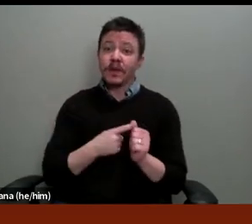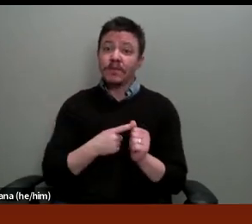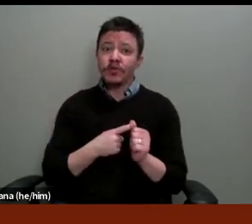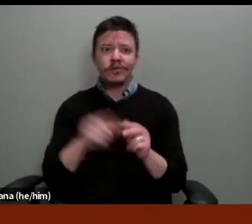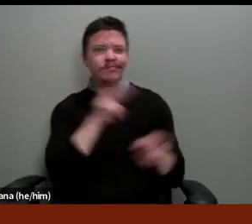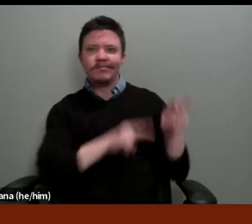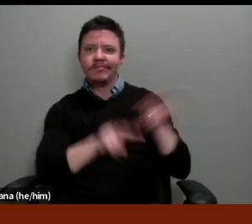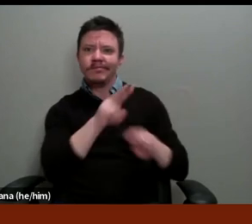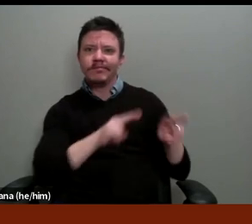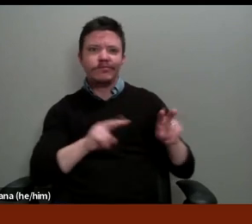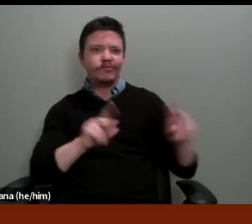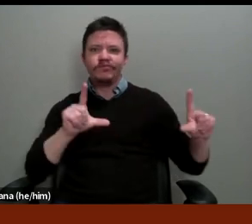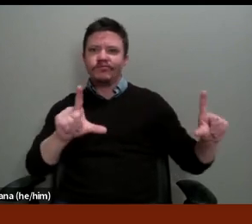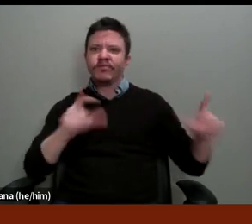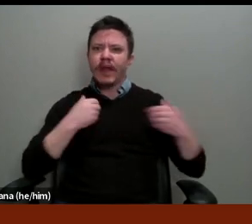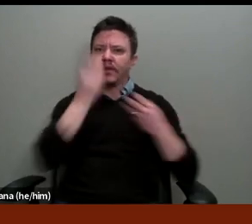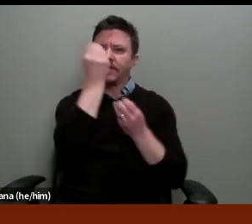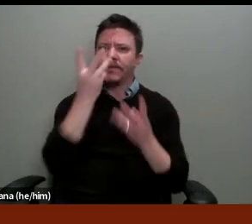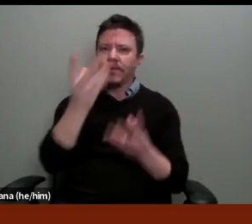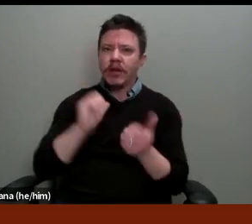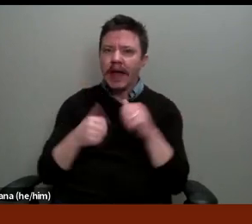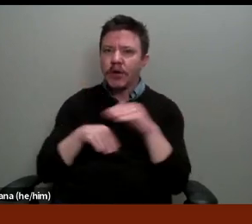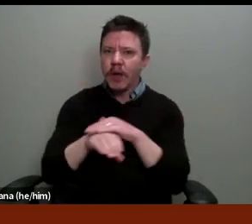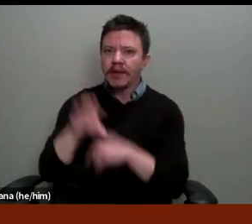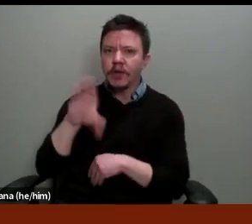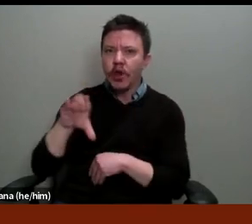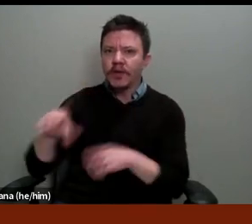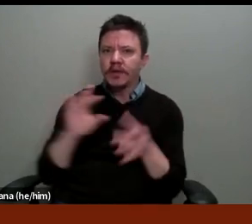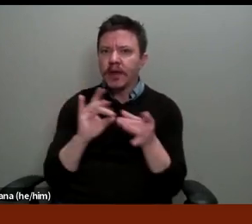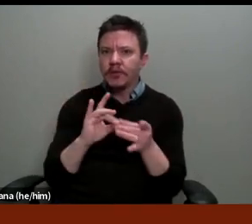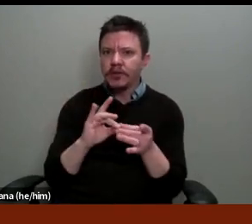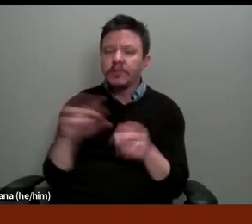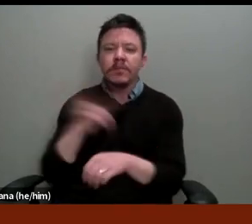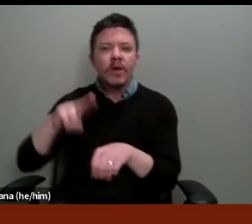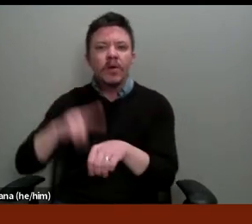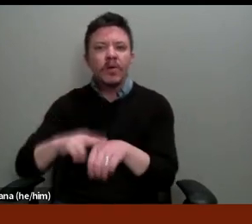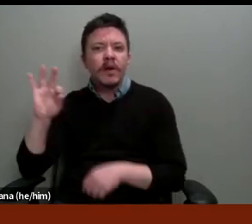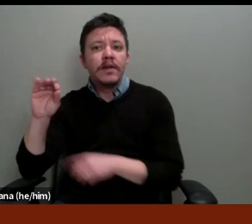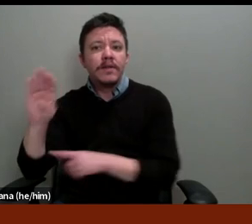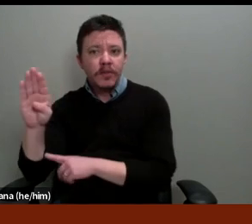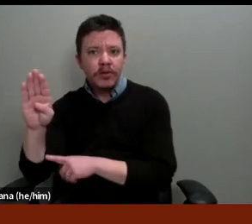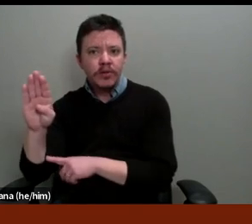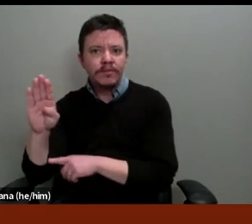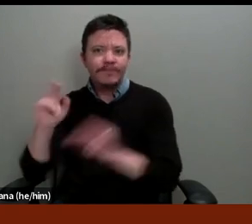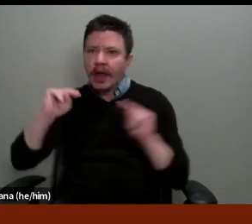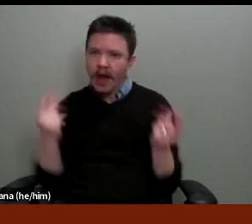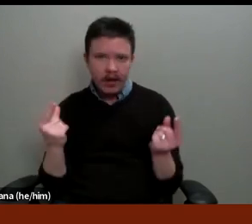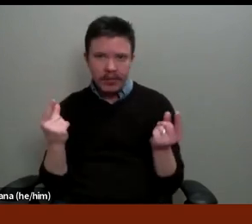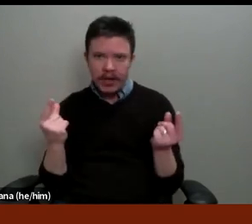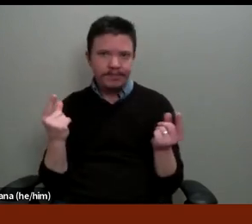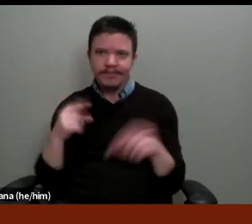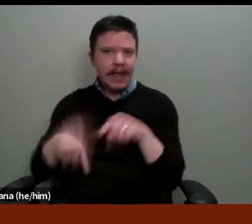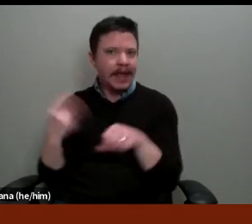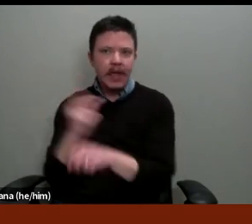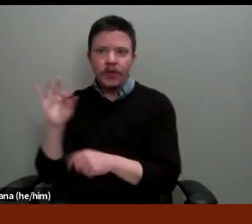this slide in terms of captions. Of course the Facebook information on here does not apply but for those of you here on Zoom